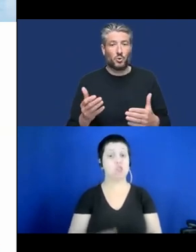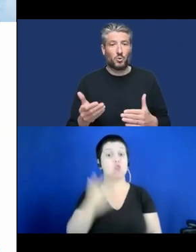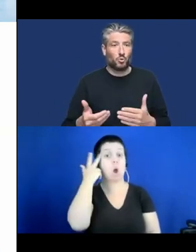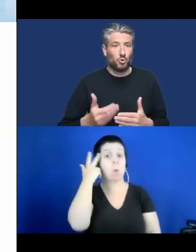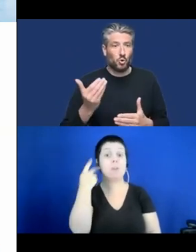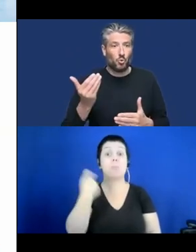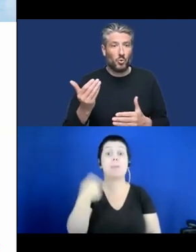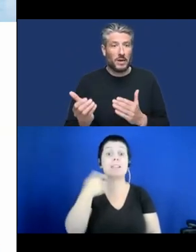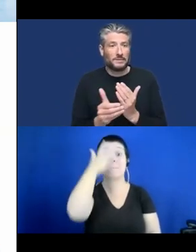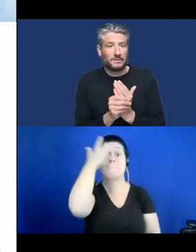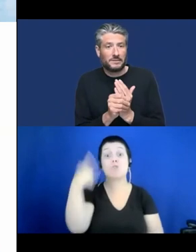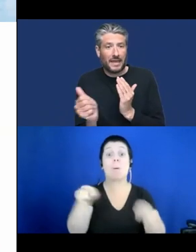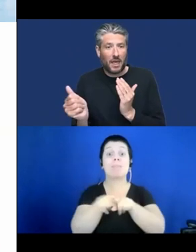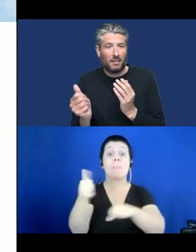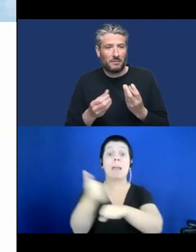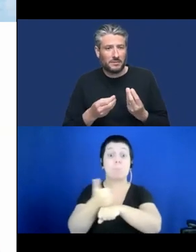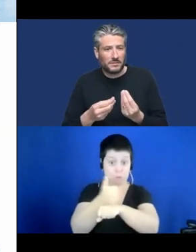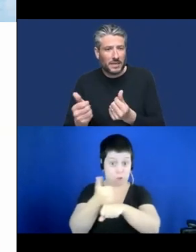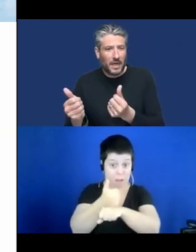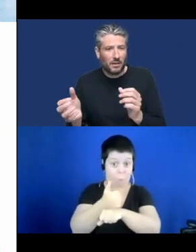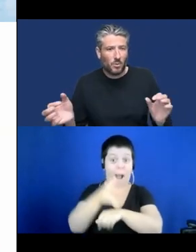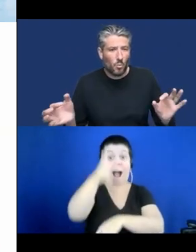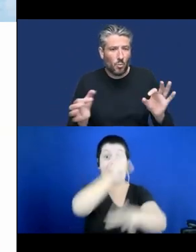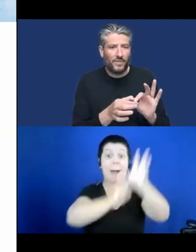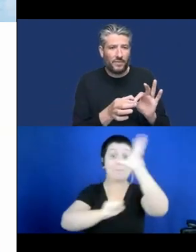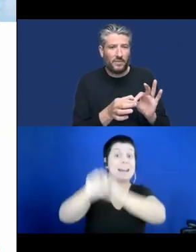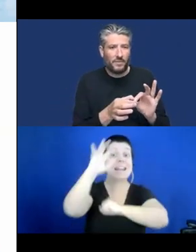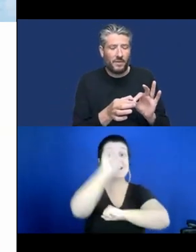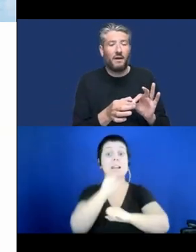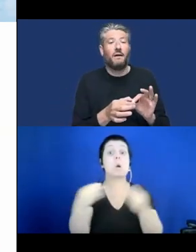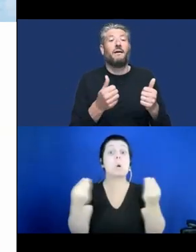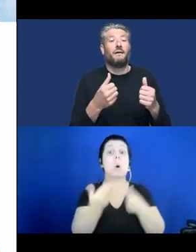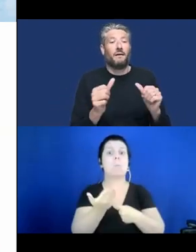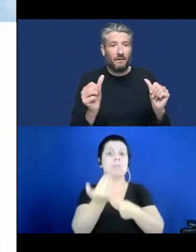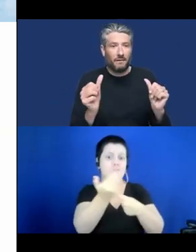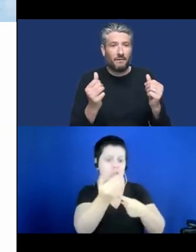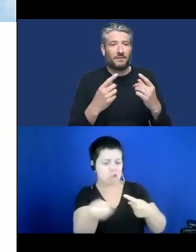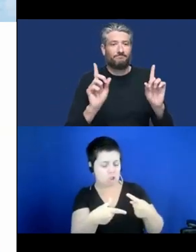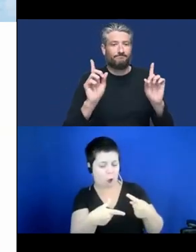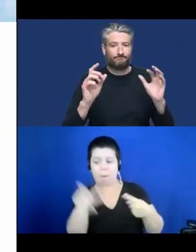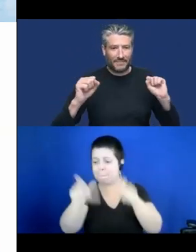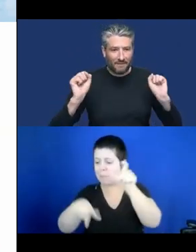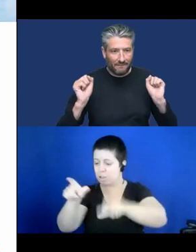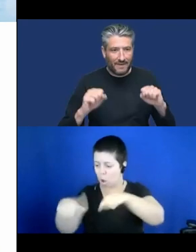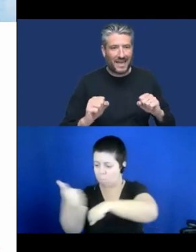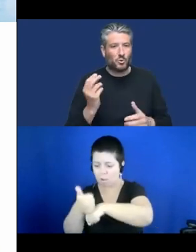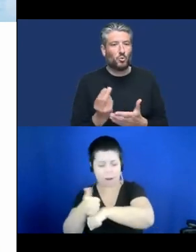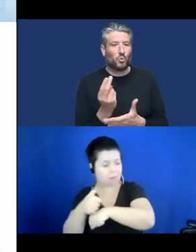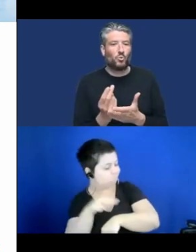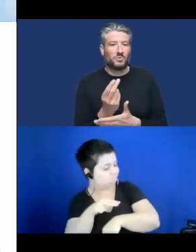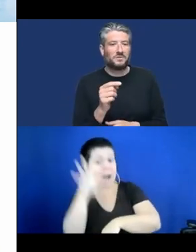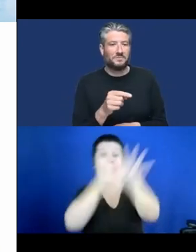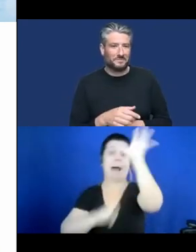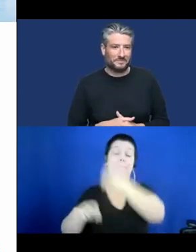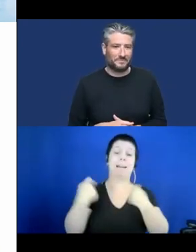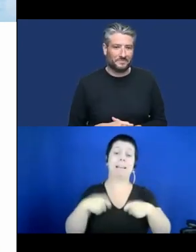in order to utilize the new technology. It's also evident that many of the